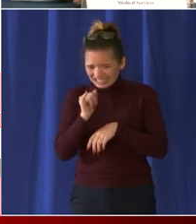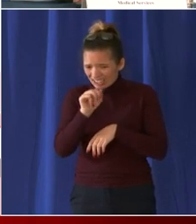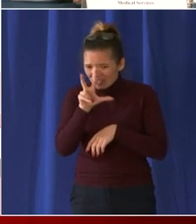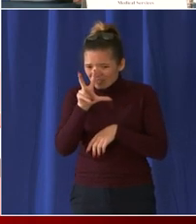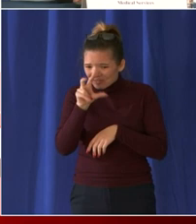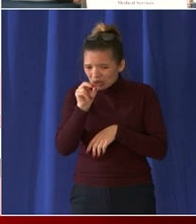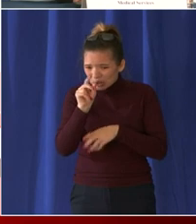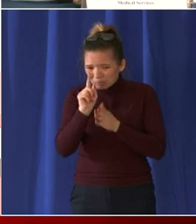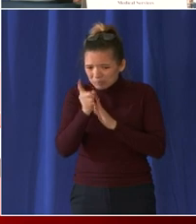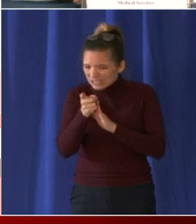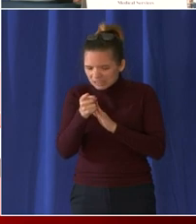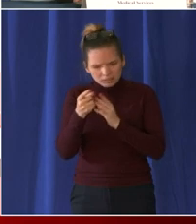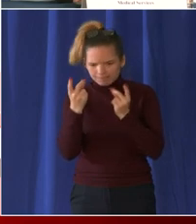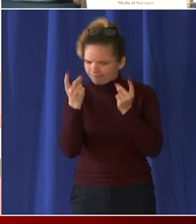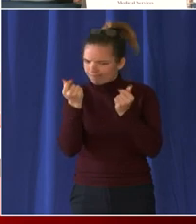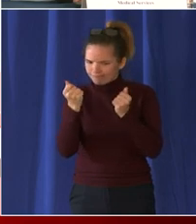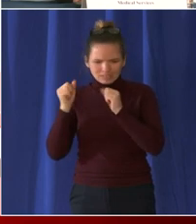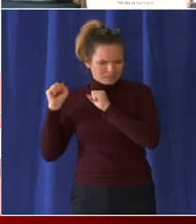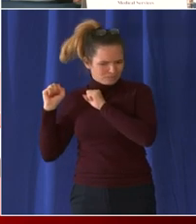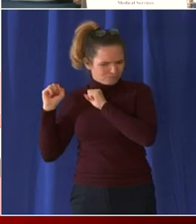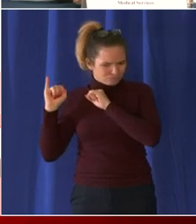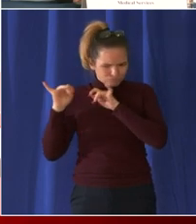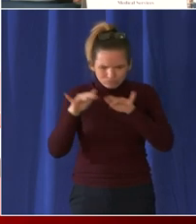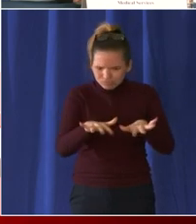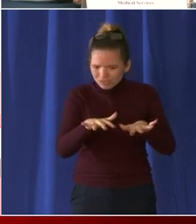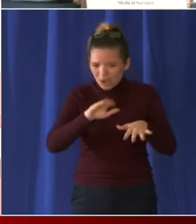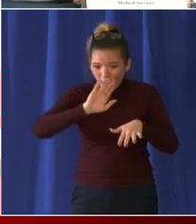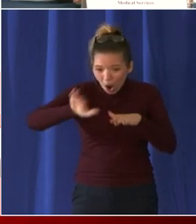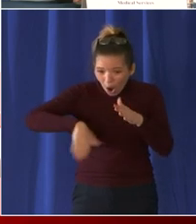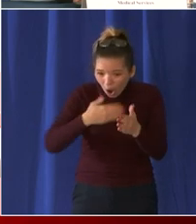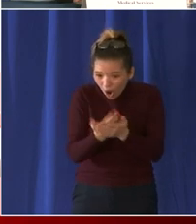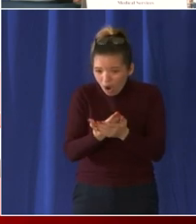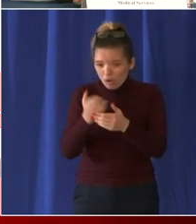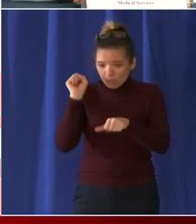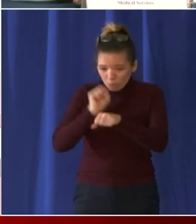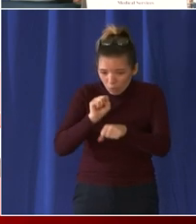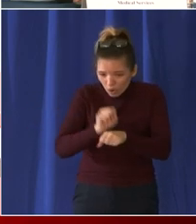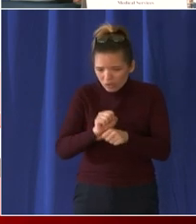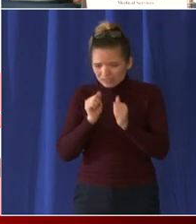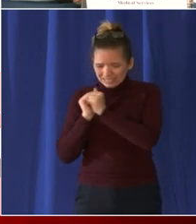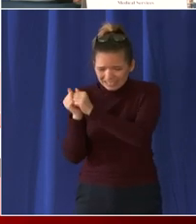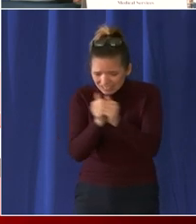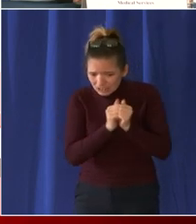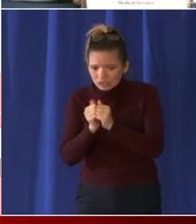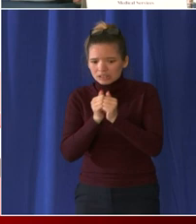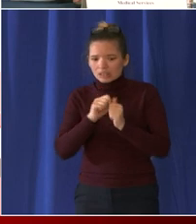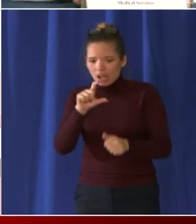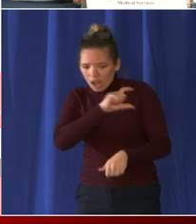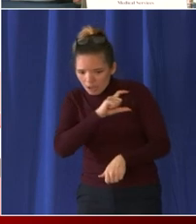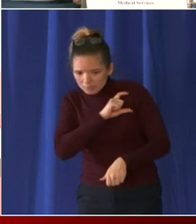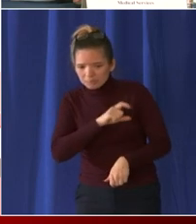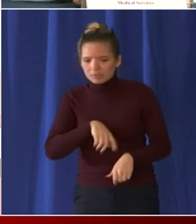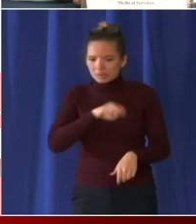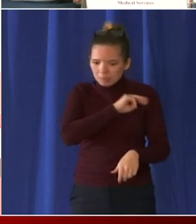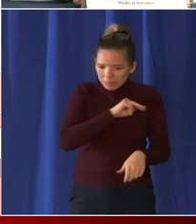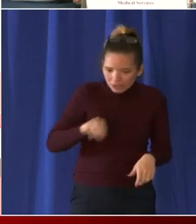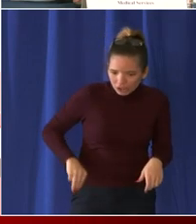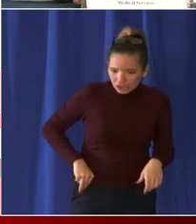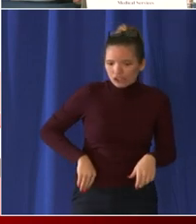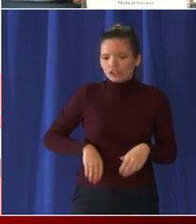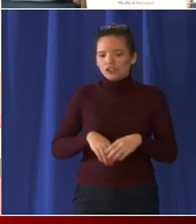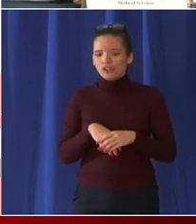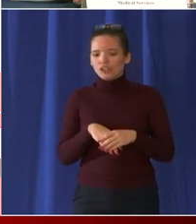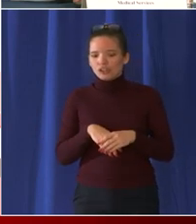and um working with the police chief working with the mayor uh the the director of the emergency